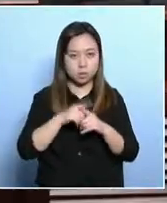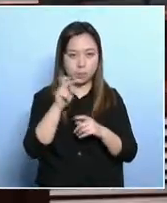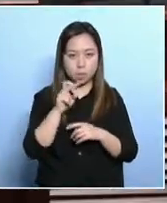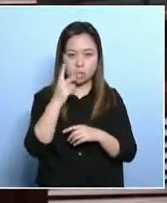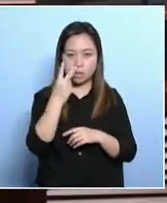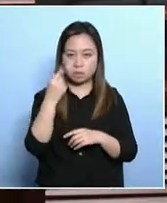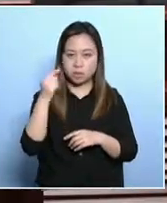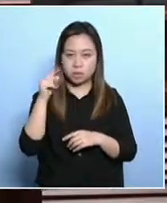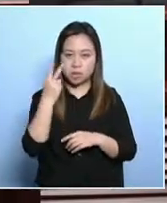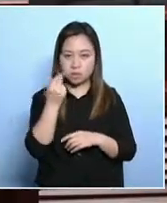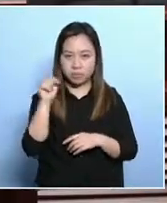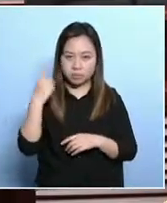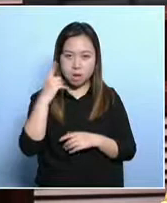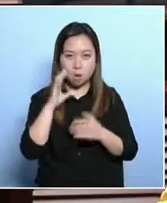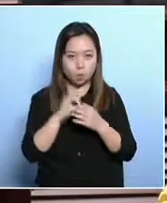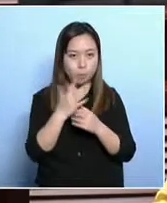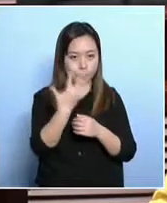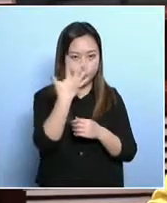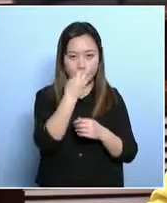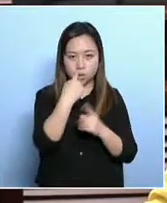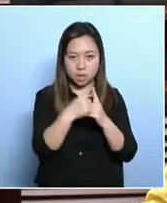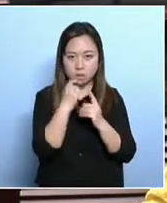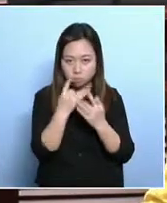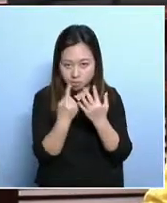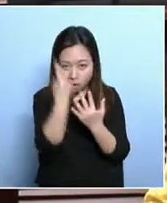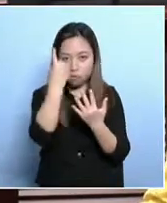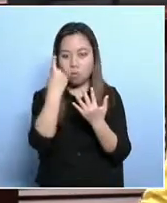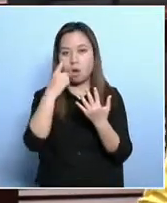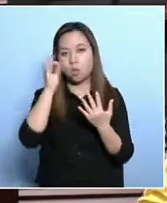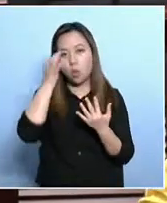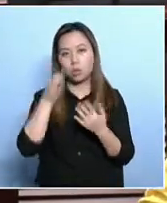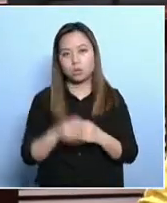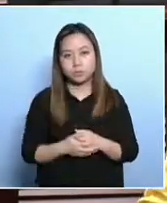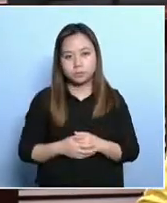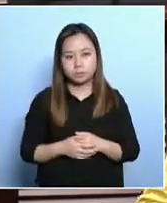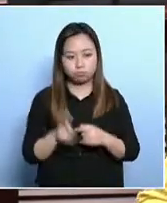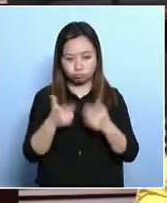.377 million elderly poor. Now,